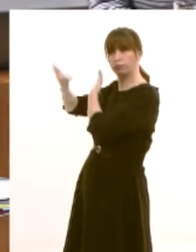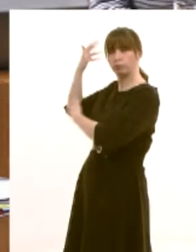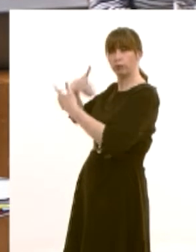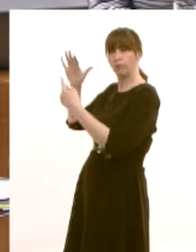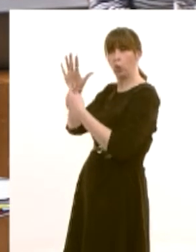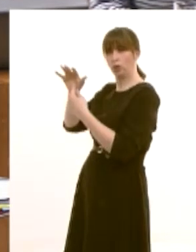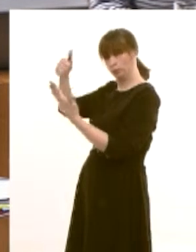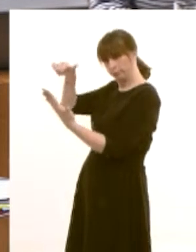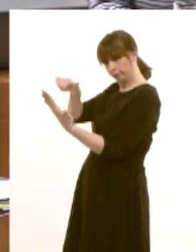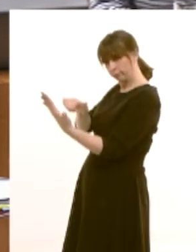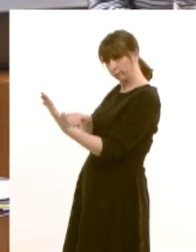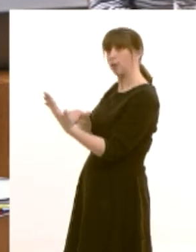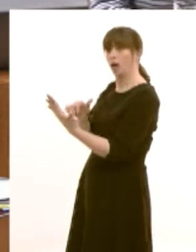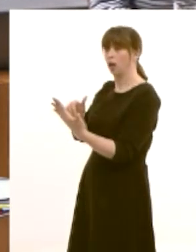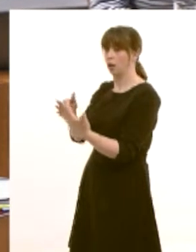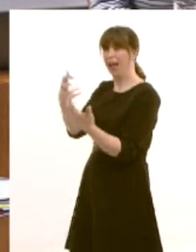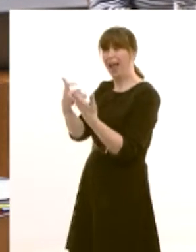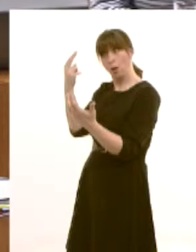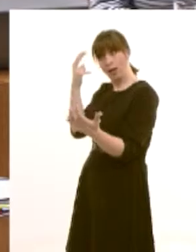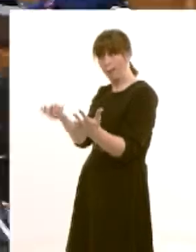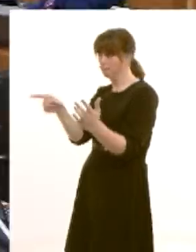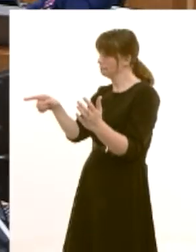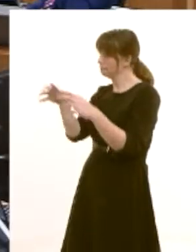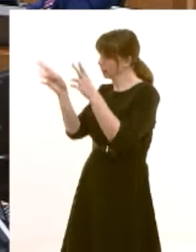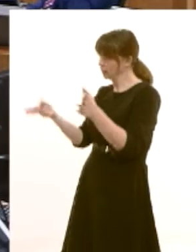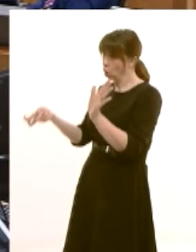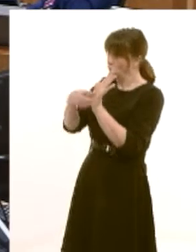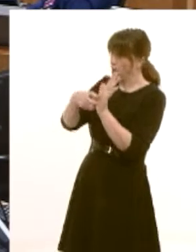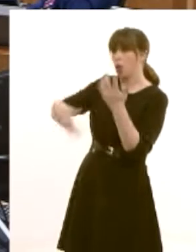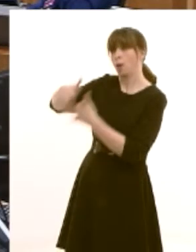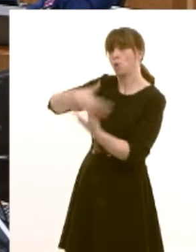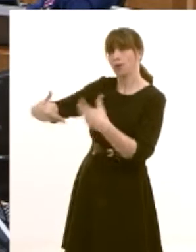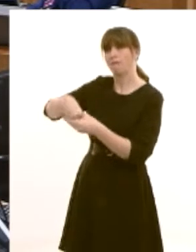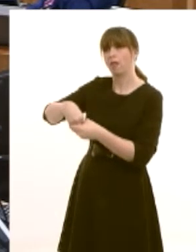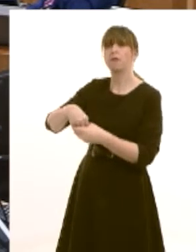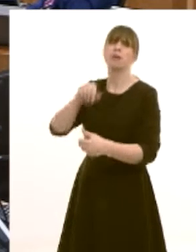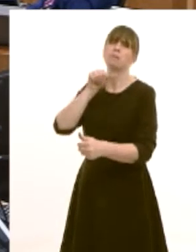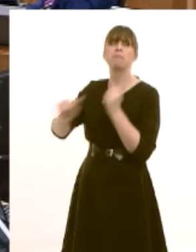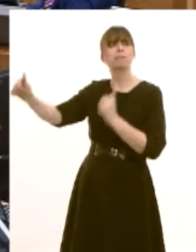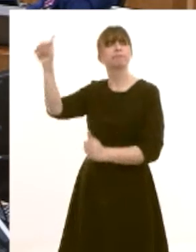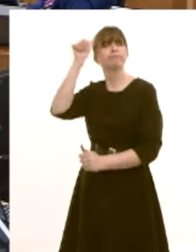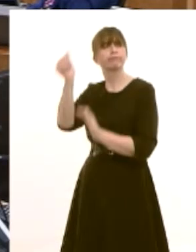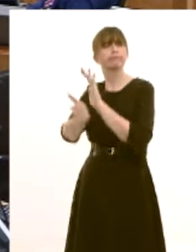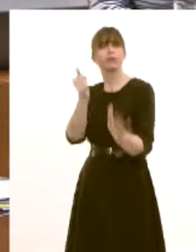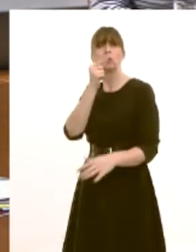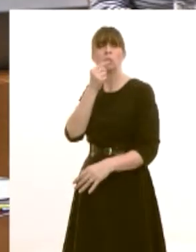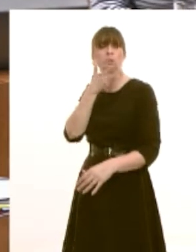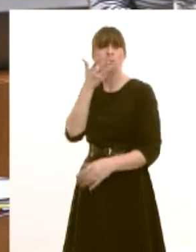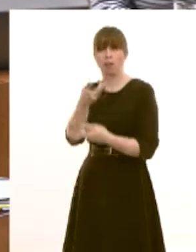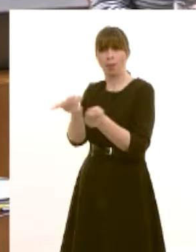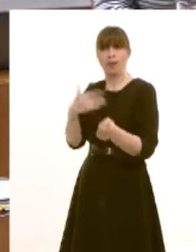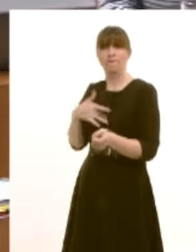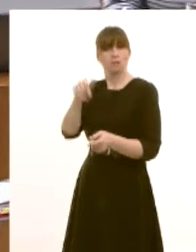course communities will need to be engaged from the outset uh communities know best uh which buildings uh they wish to